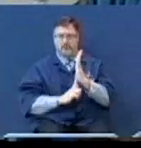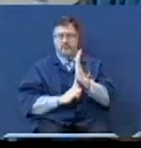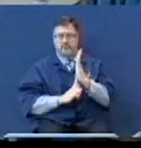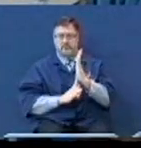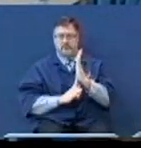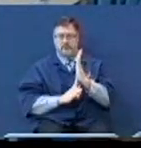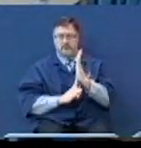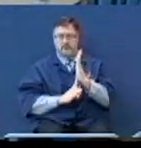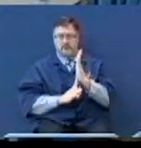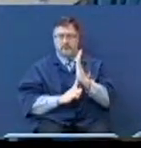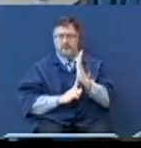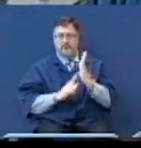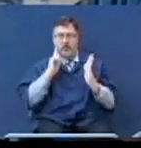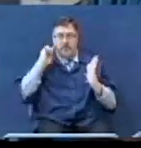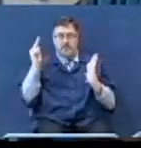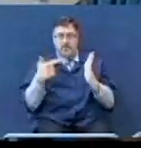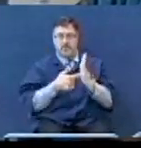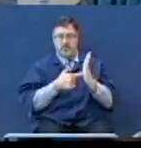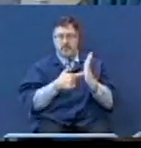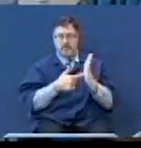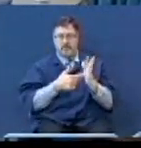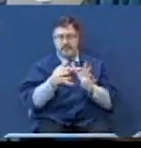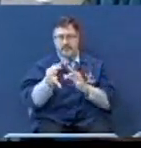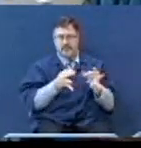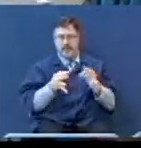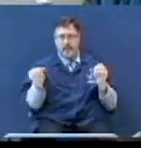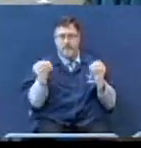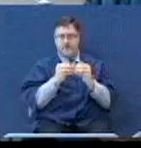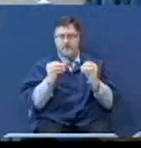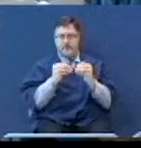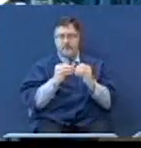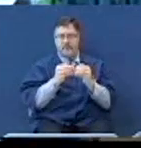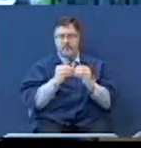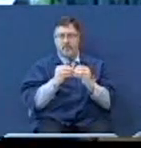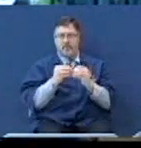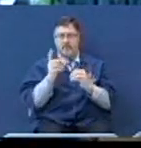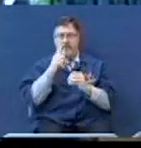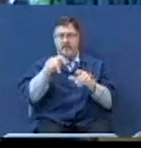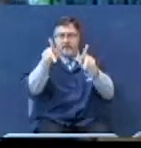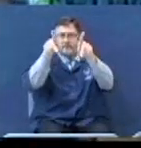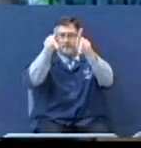And then I want you to notice as I get into the message, the person,